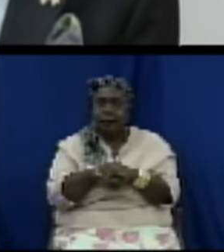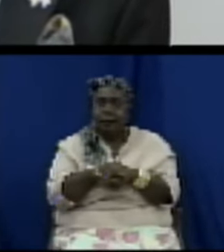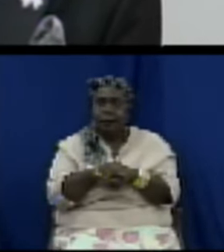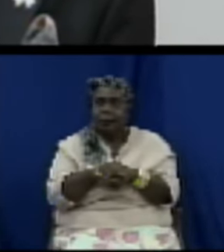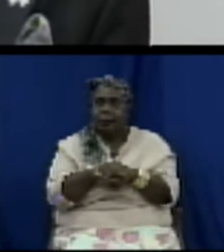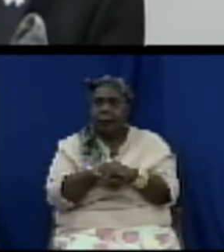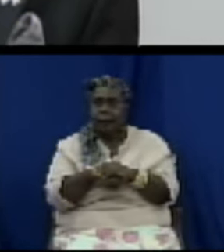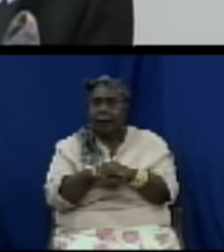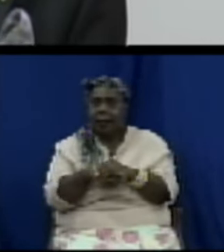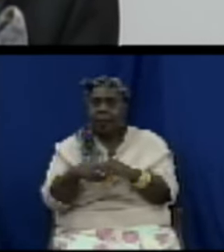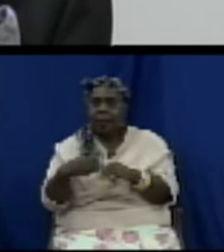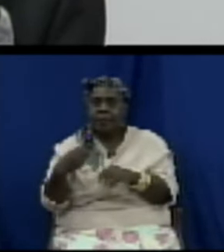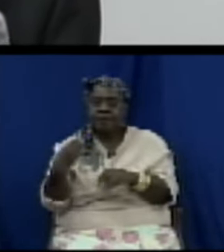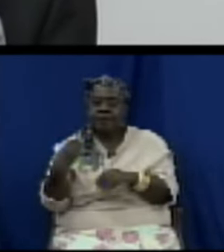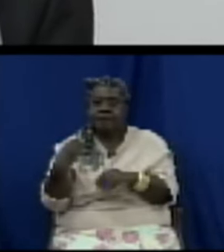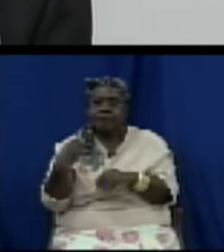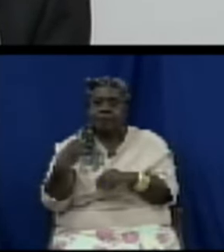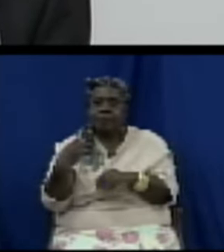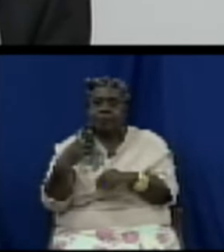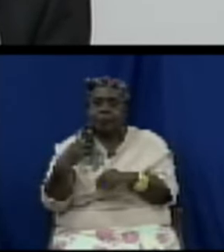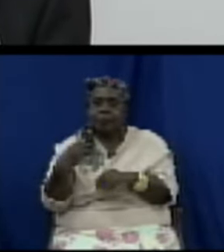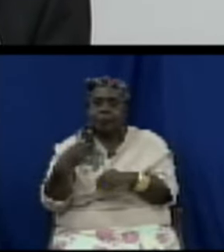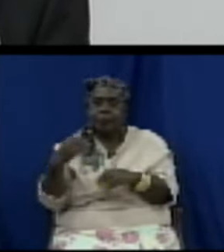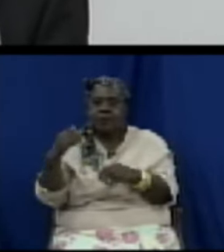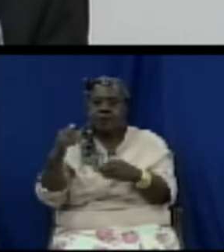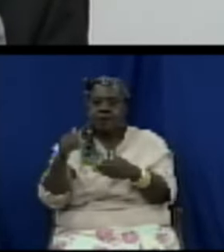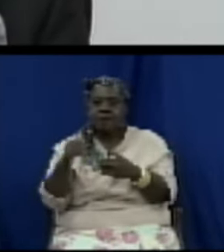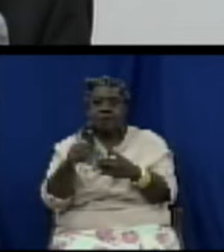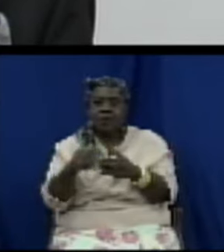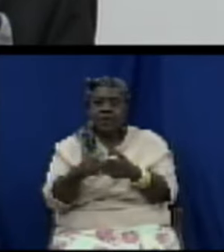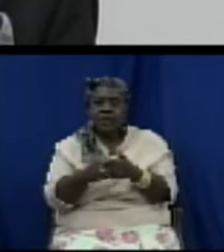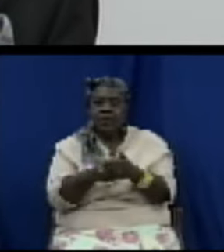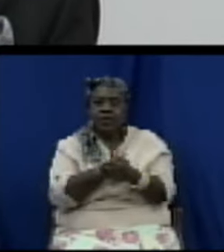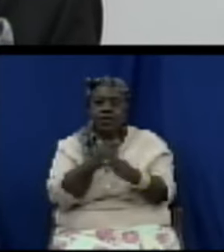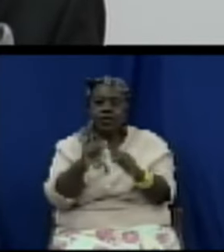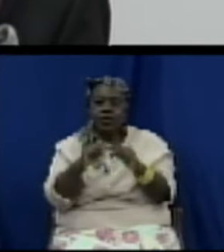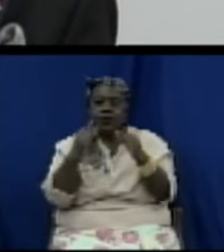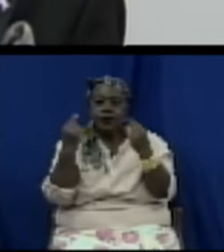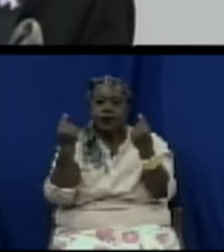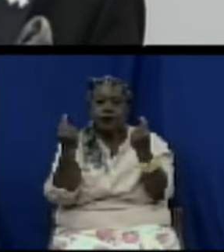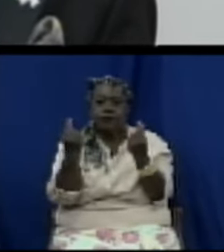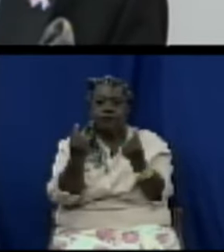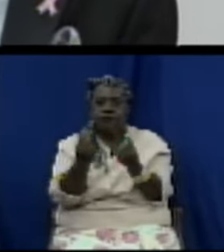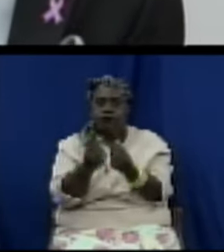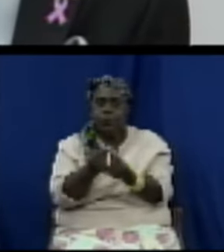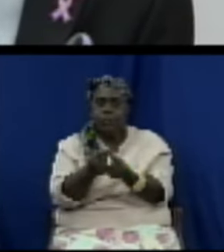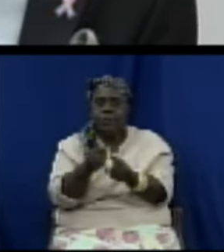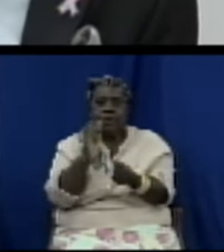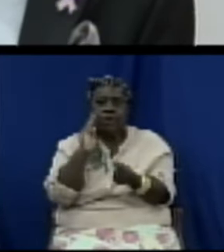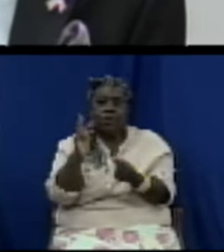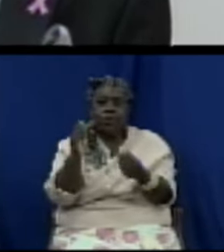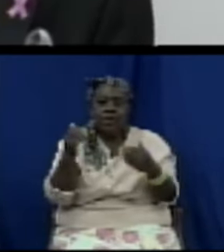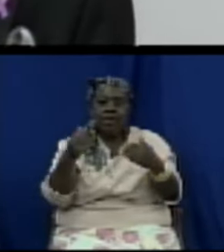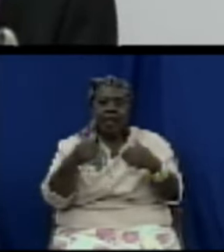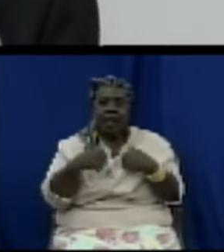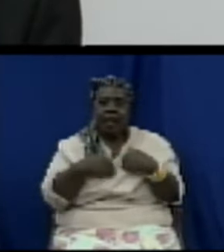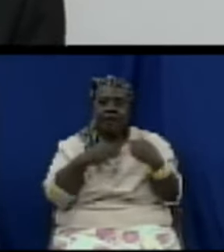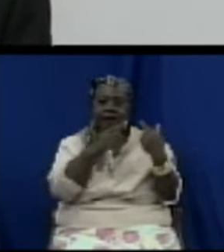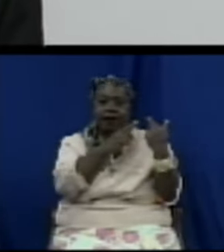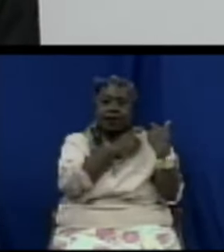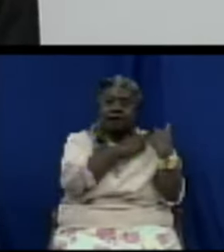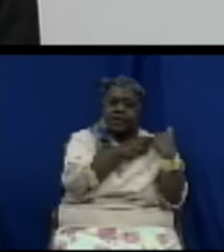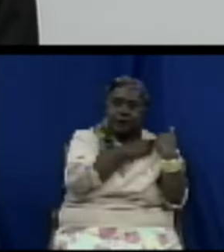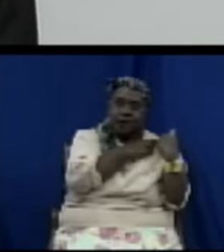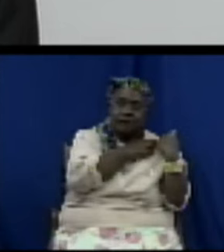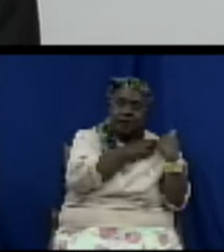consumer advocacy within the federation and it has endeavored to remain true to its